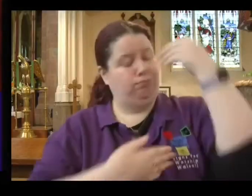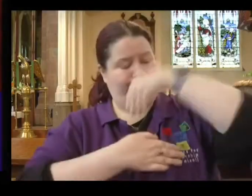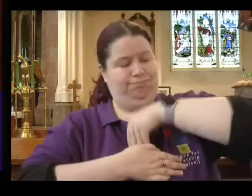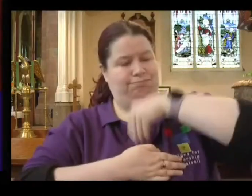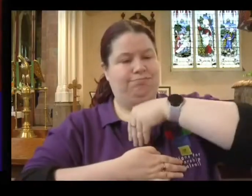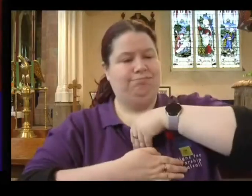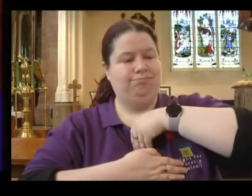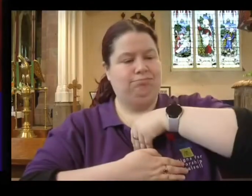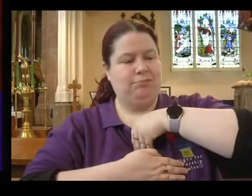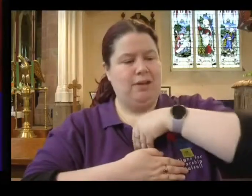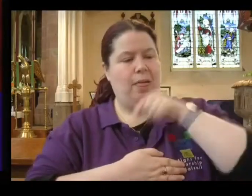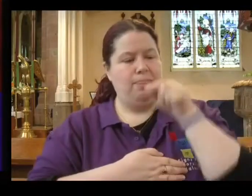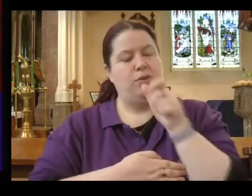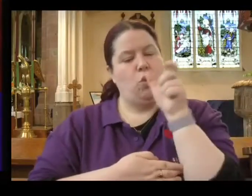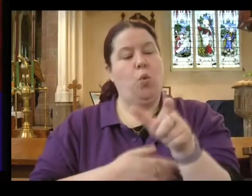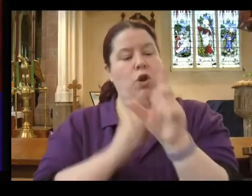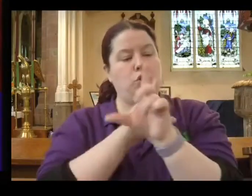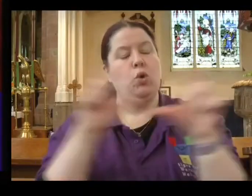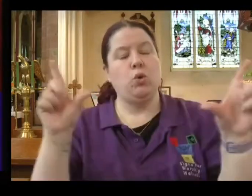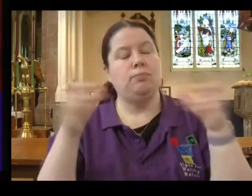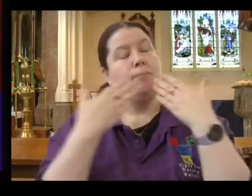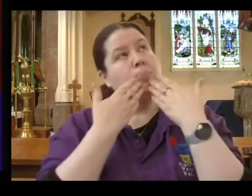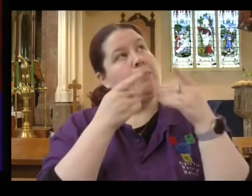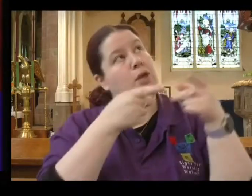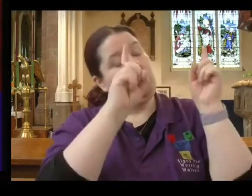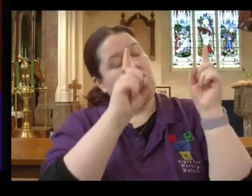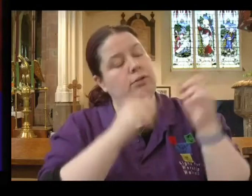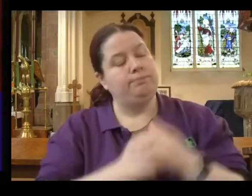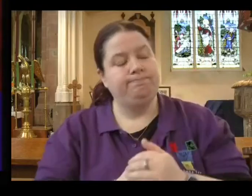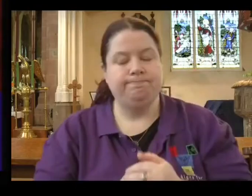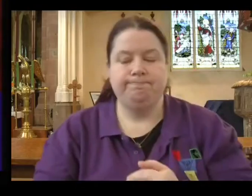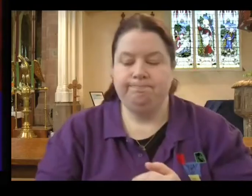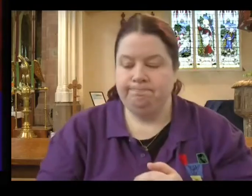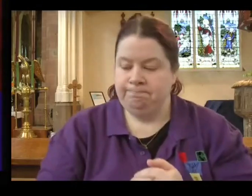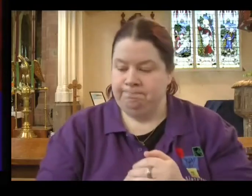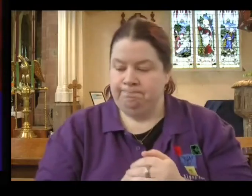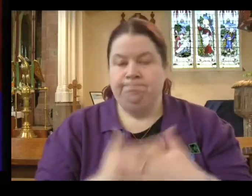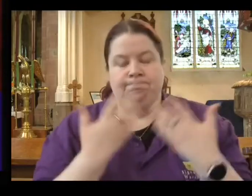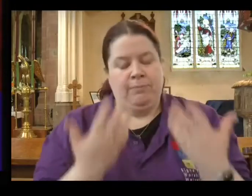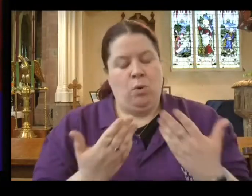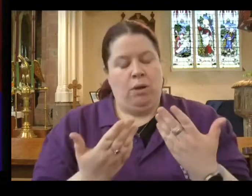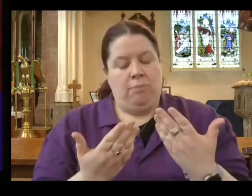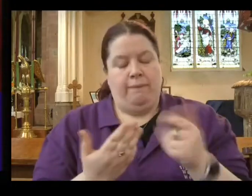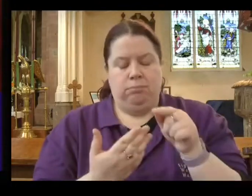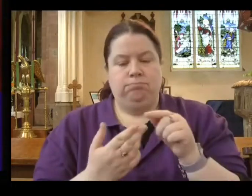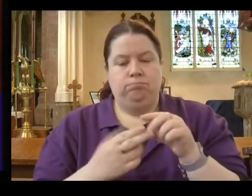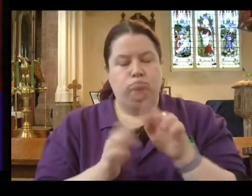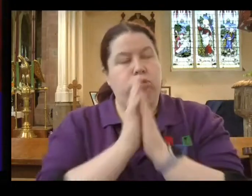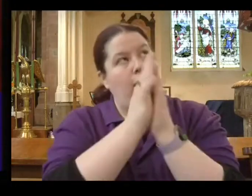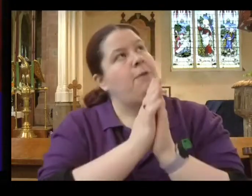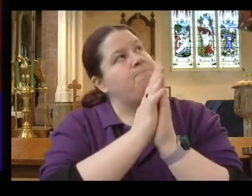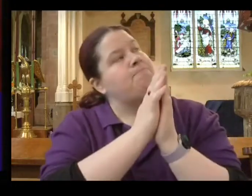Let's pray as we begin. Father, be with us. Help us to wrestle with these difficult